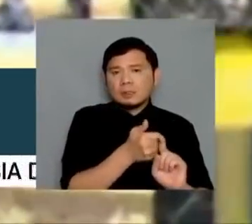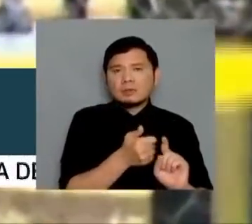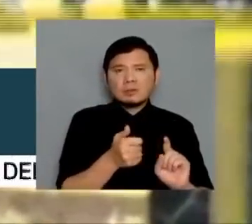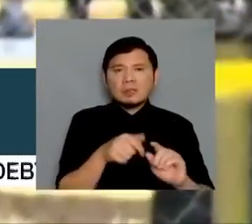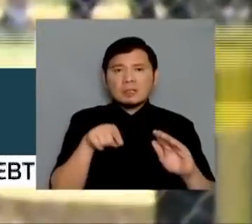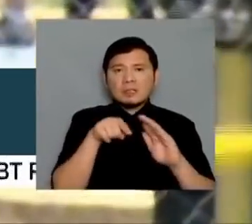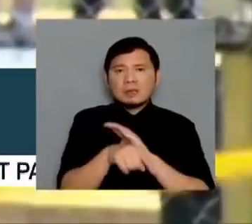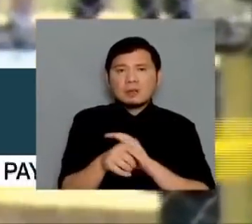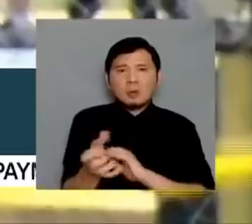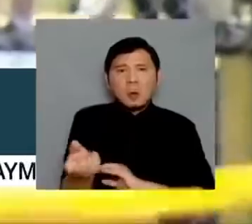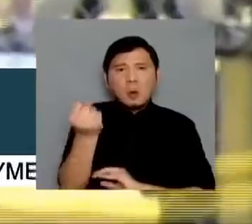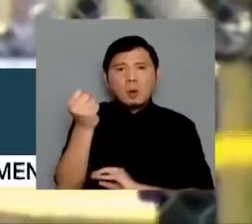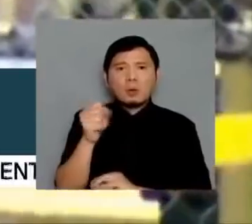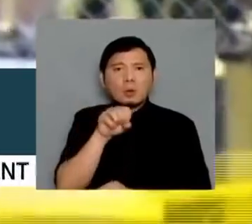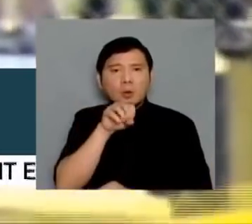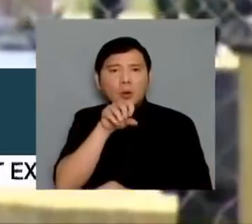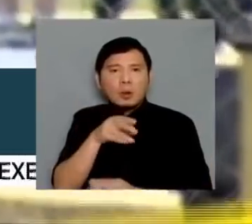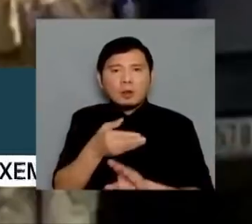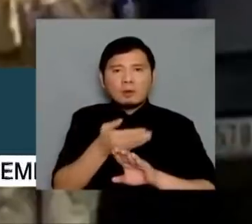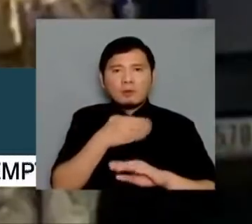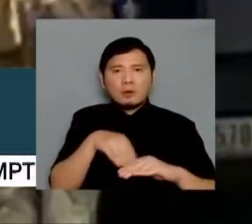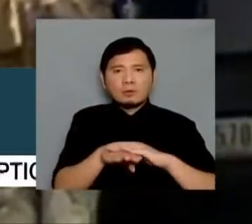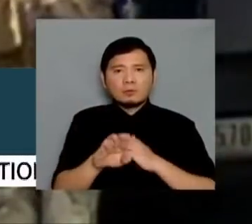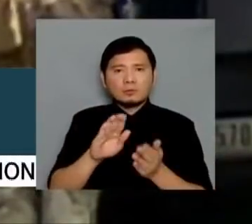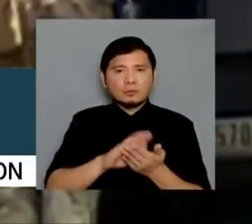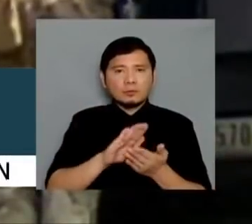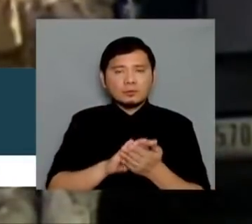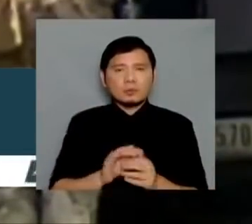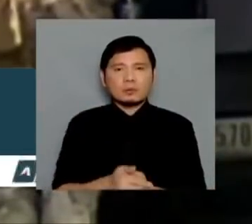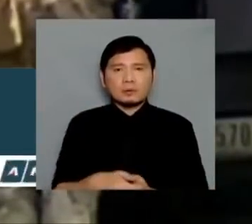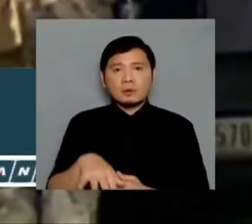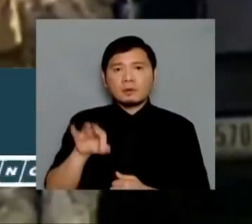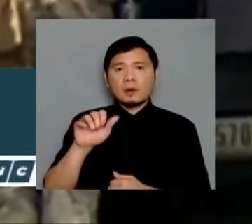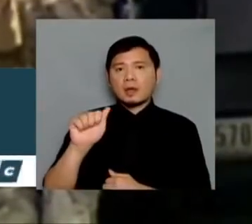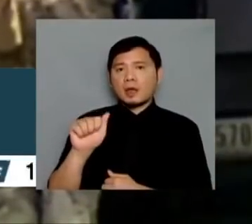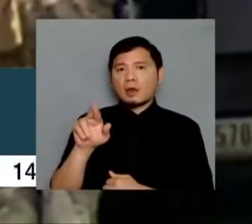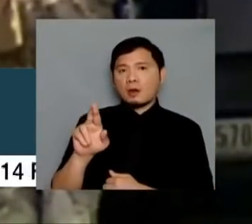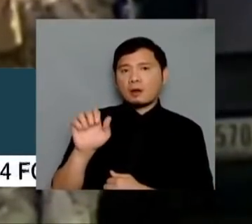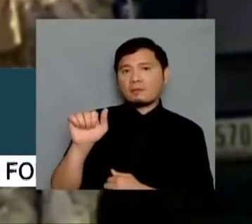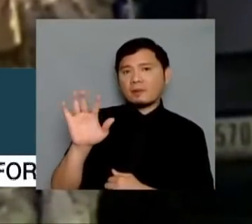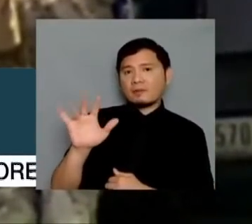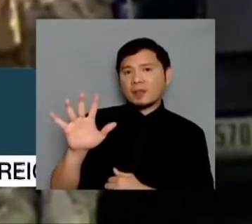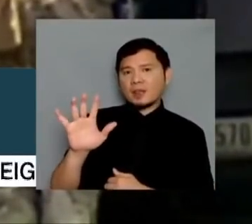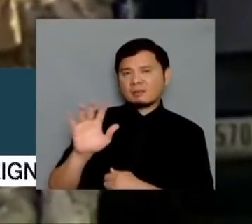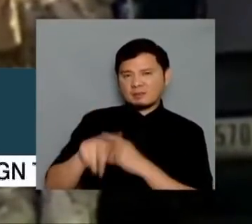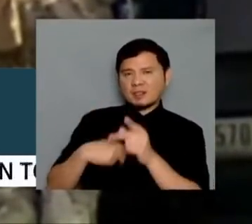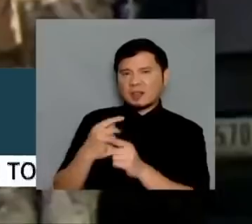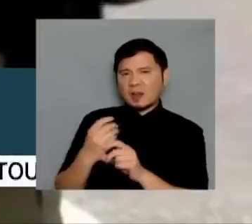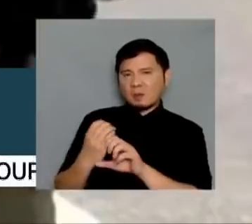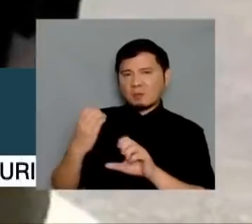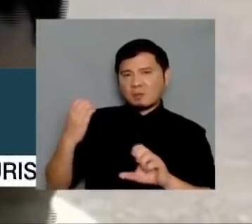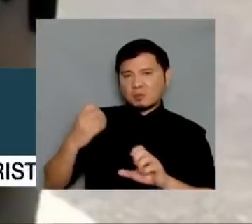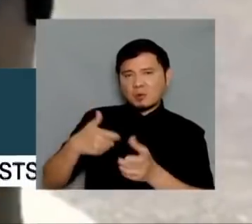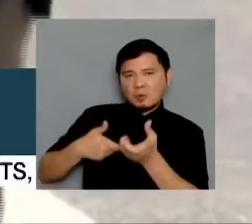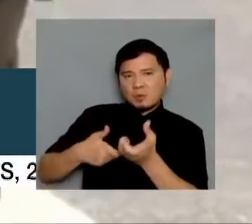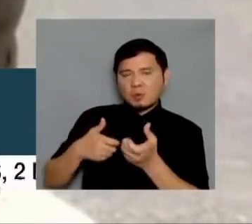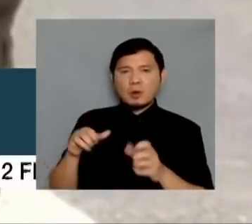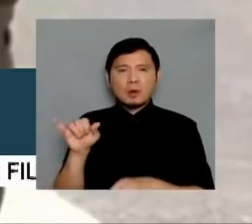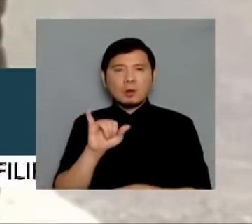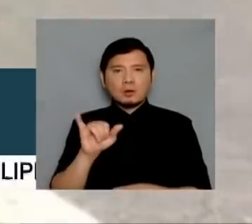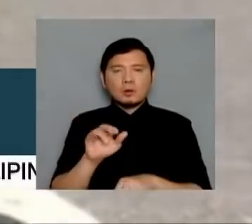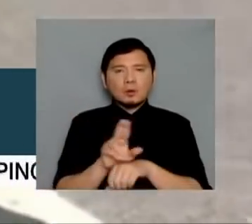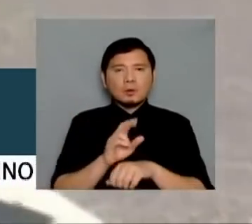before heading to the school. They found an AR-15 rifle with numerous magazines and said he was wearing tactical body armor gear.